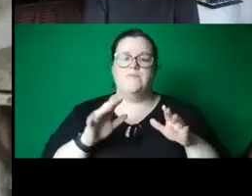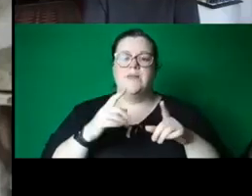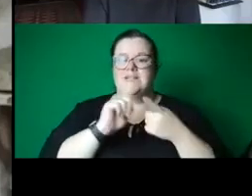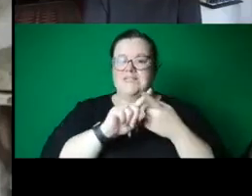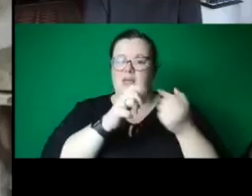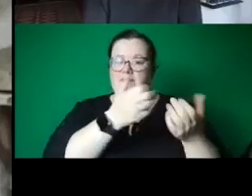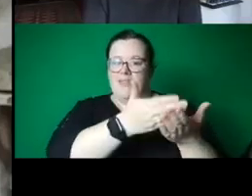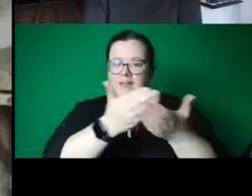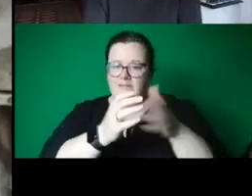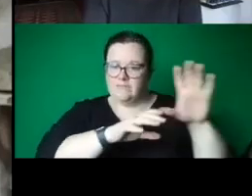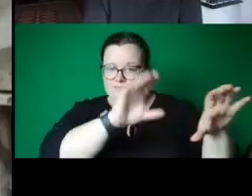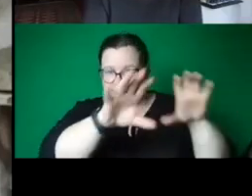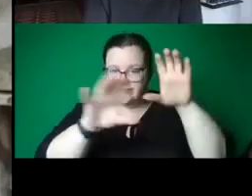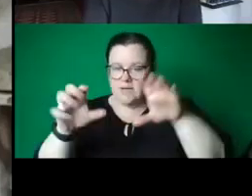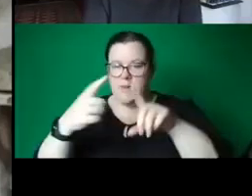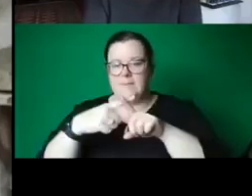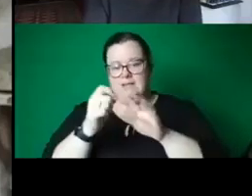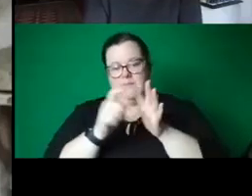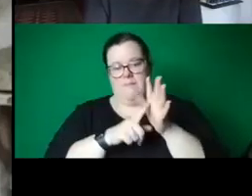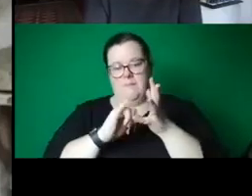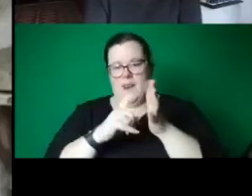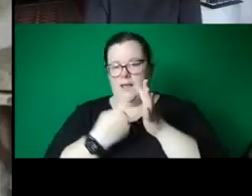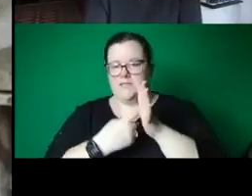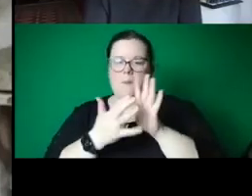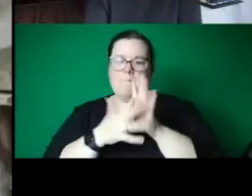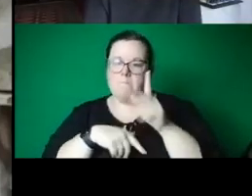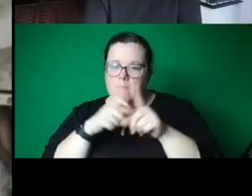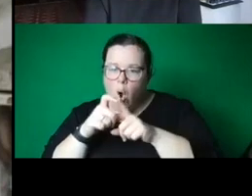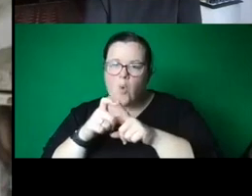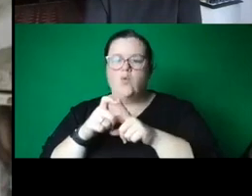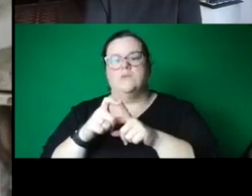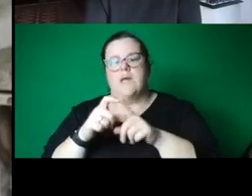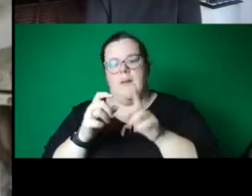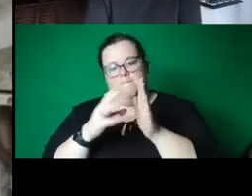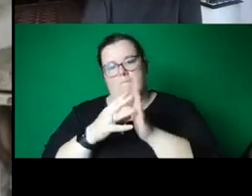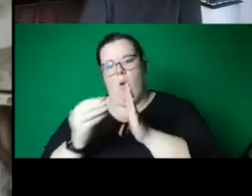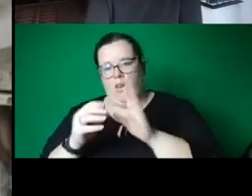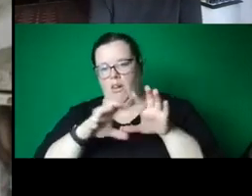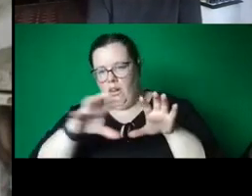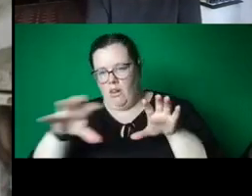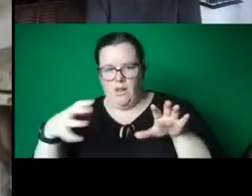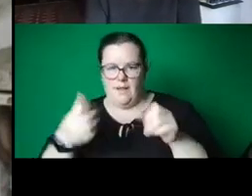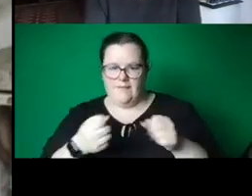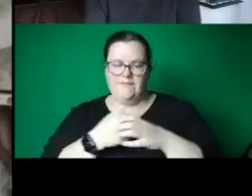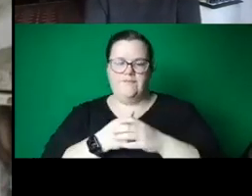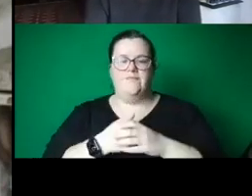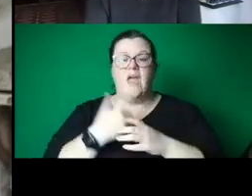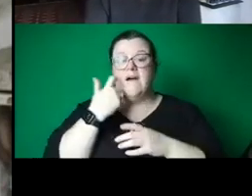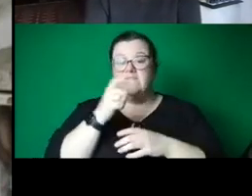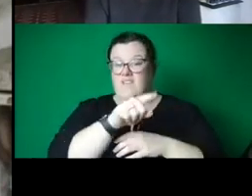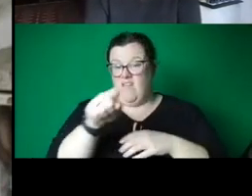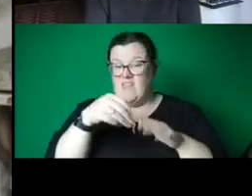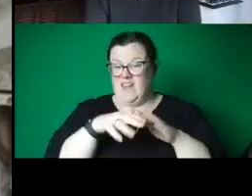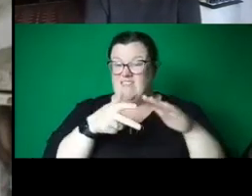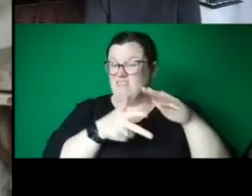models, is all that remains. Our found it like this, kept in the garage storage of another sculptor. In a double erasure after